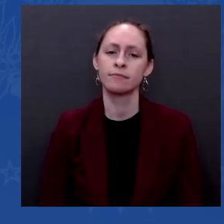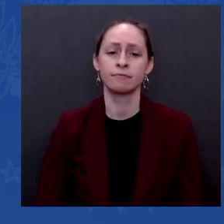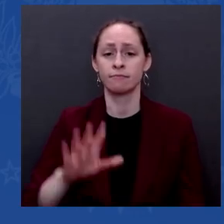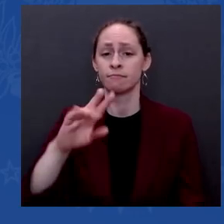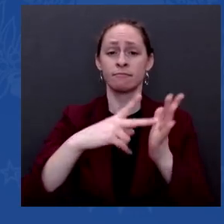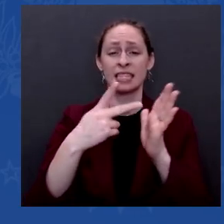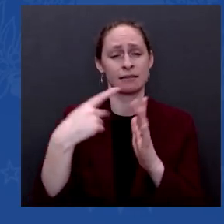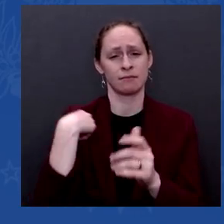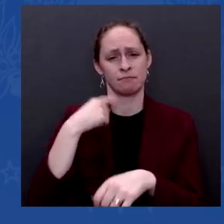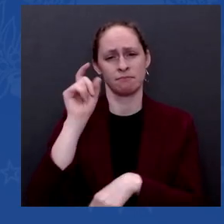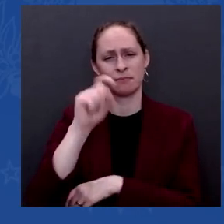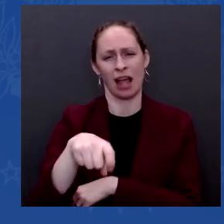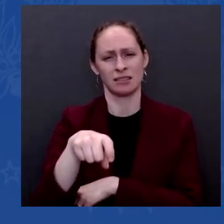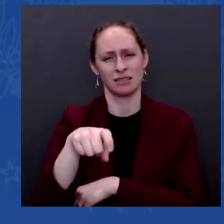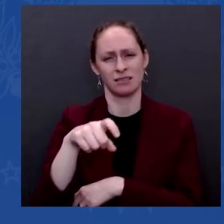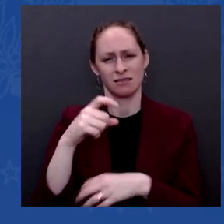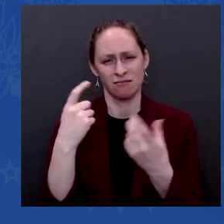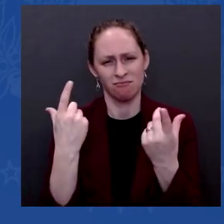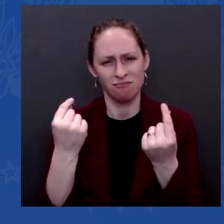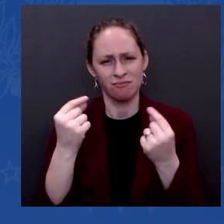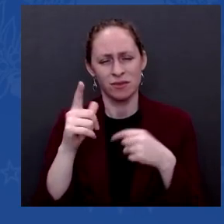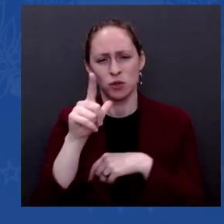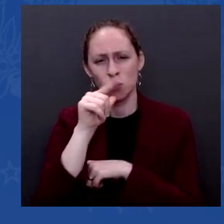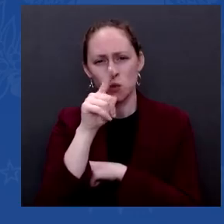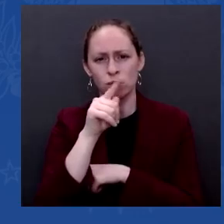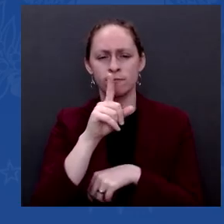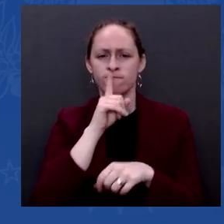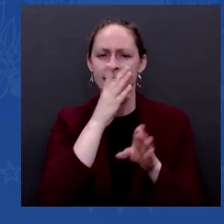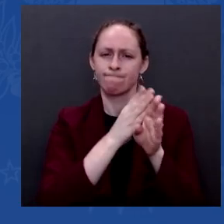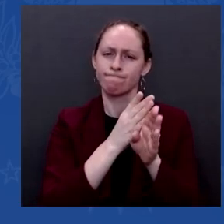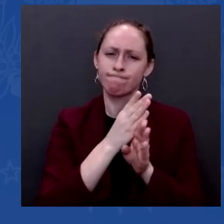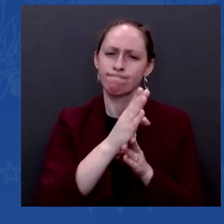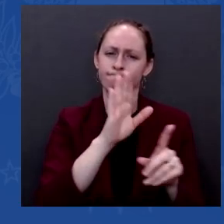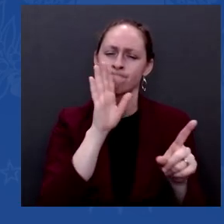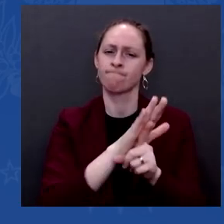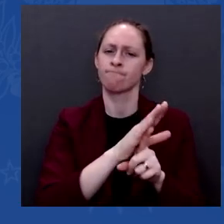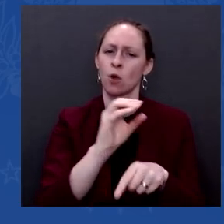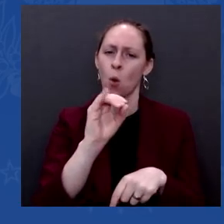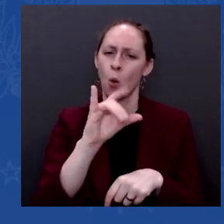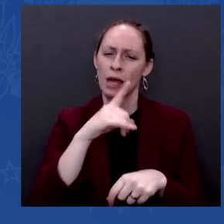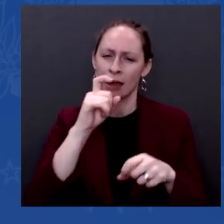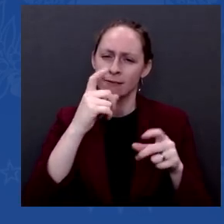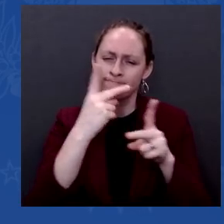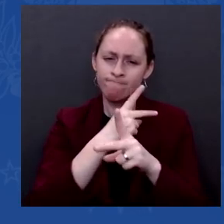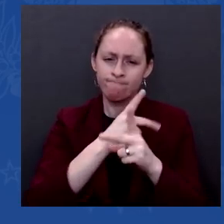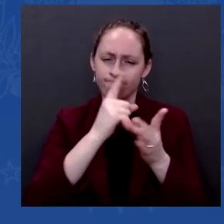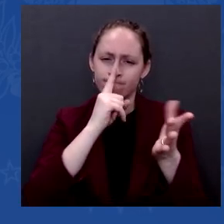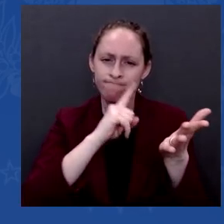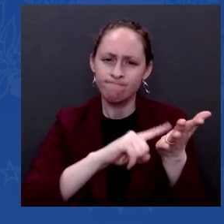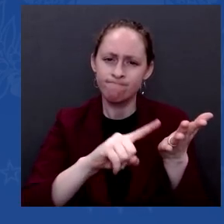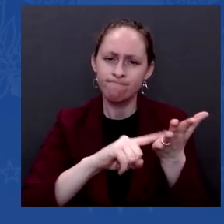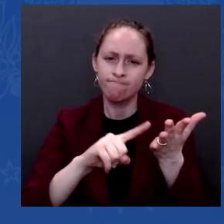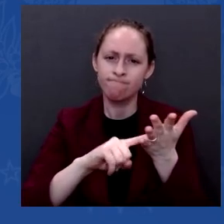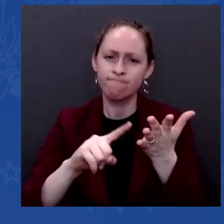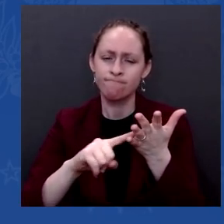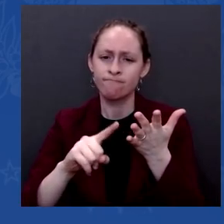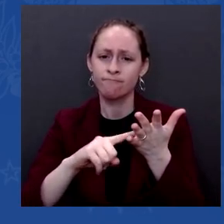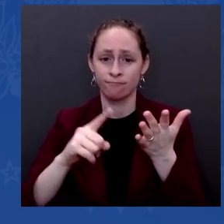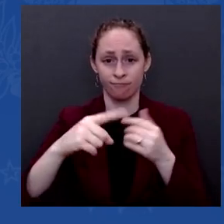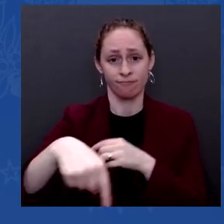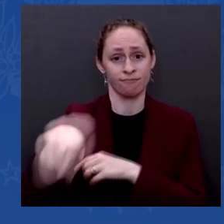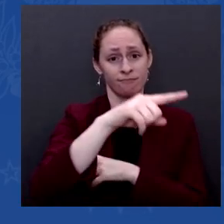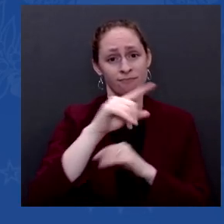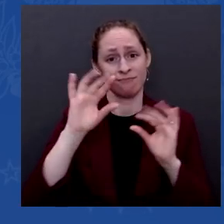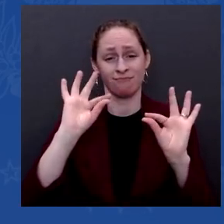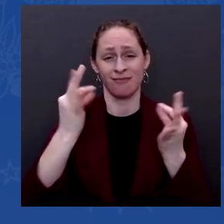middle-class people, work-class people, get hit the most. They pull up to a pump, and all of a sudden, instead of paying $2.40 a gallon,